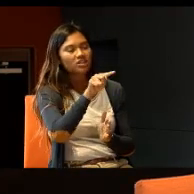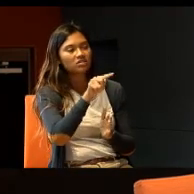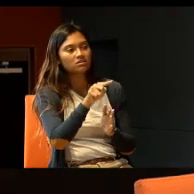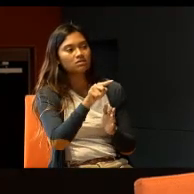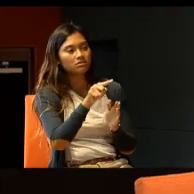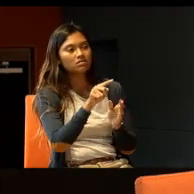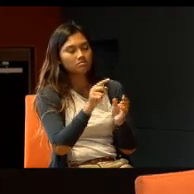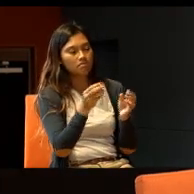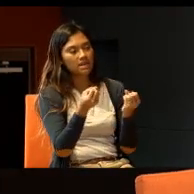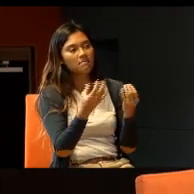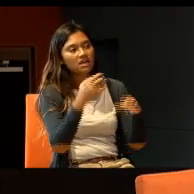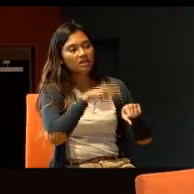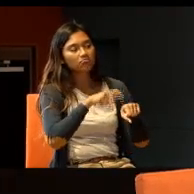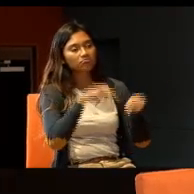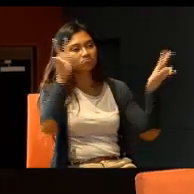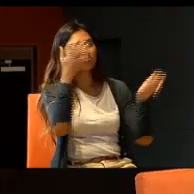Because,